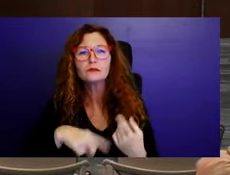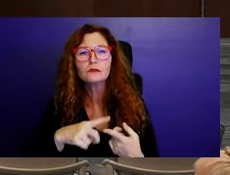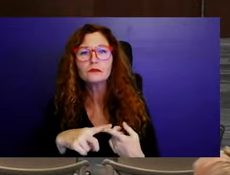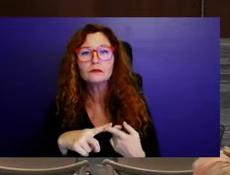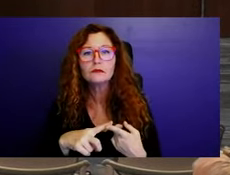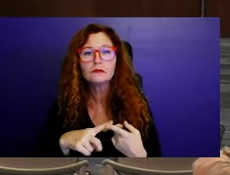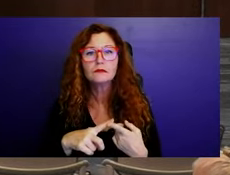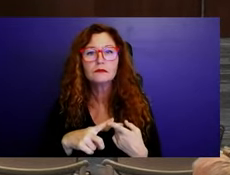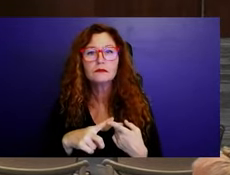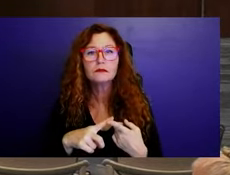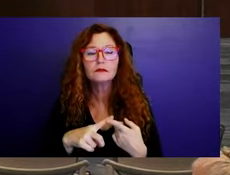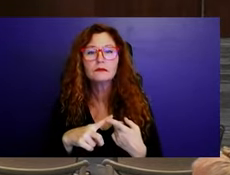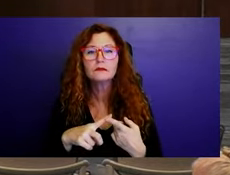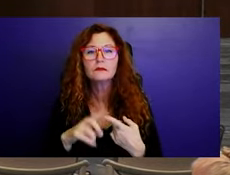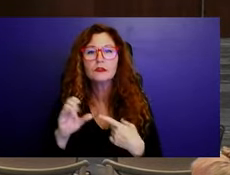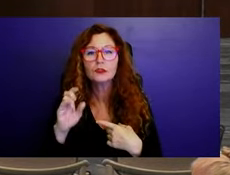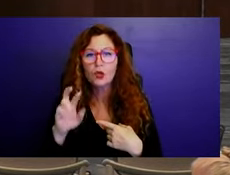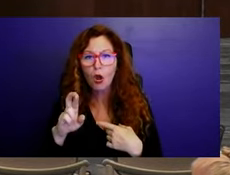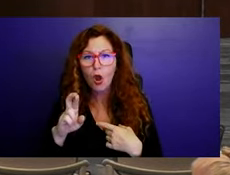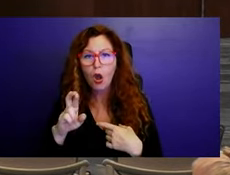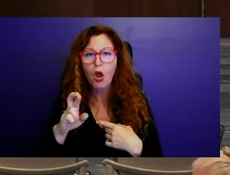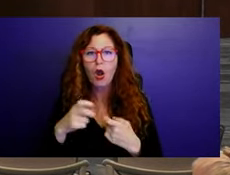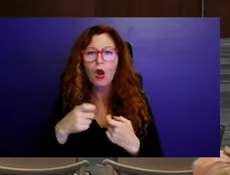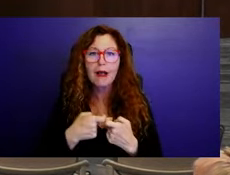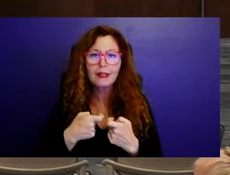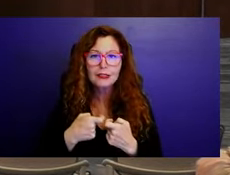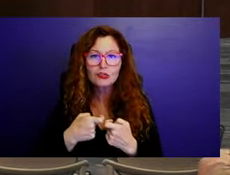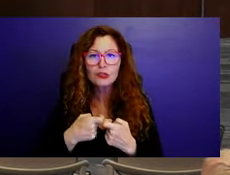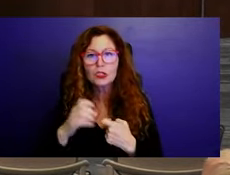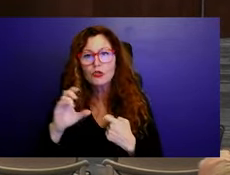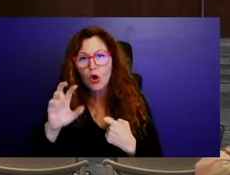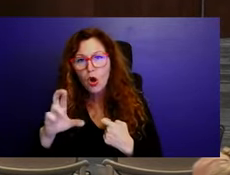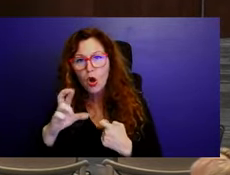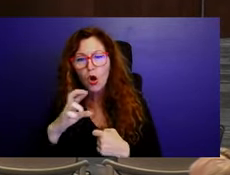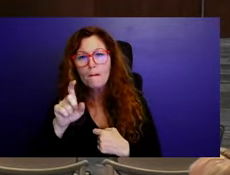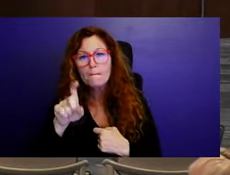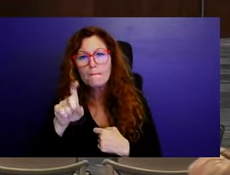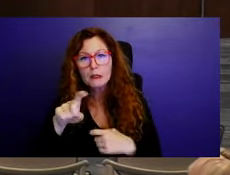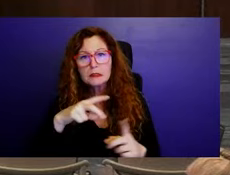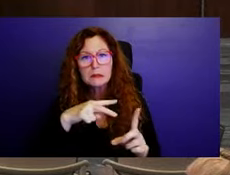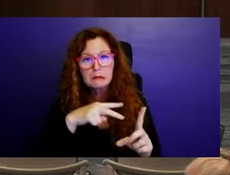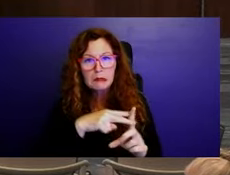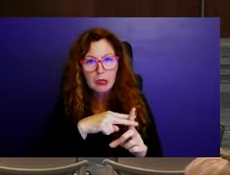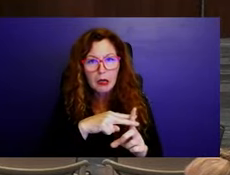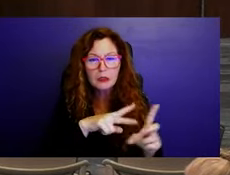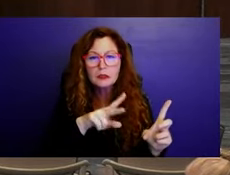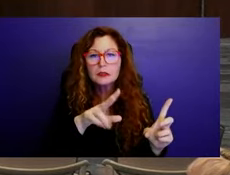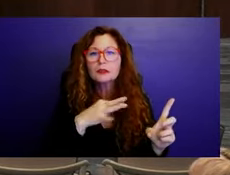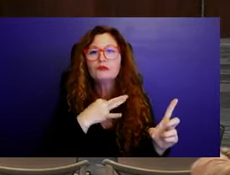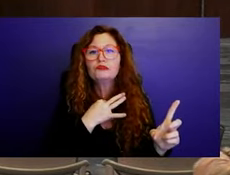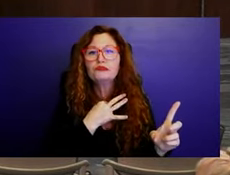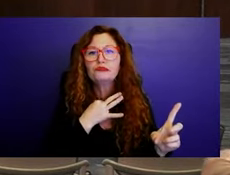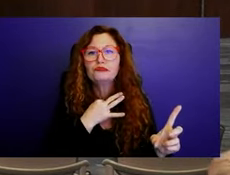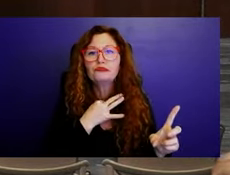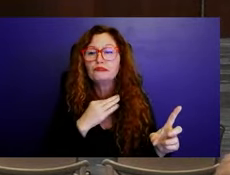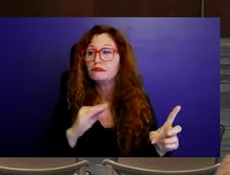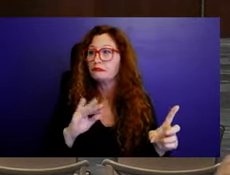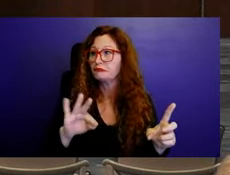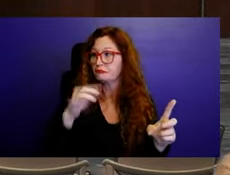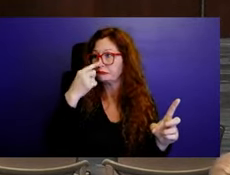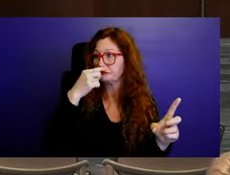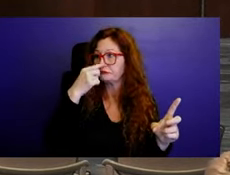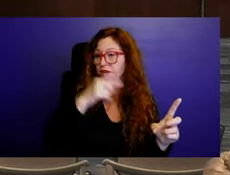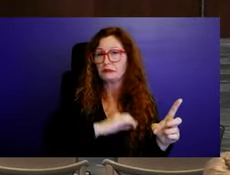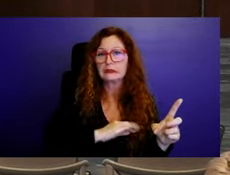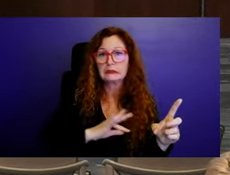car stations and all of that, it, um, I'm wondering if we can, if staff can, we can add to future, um, looking